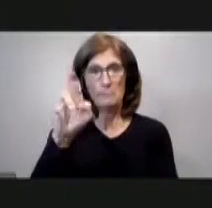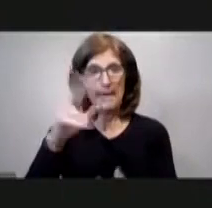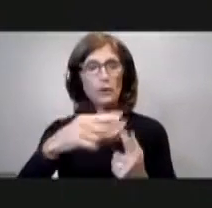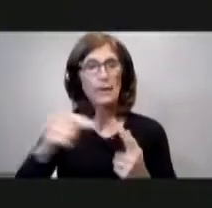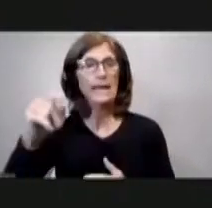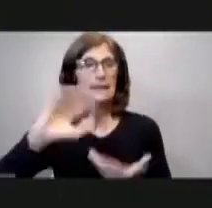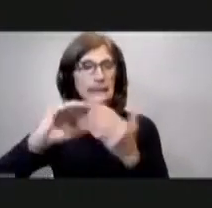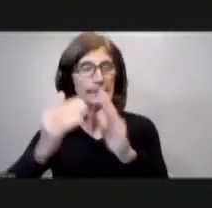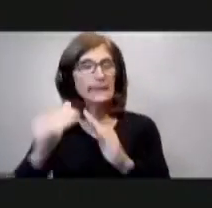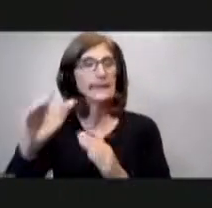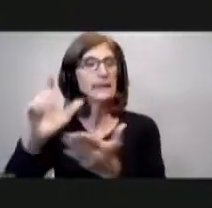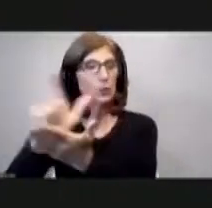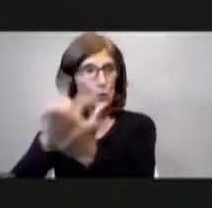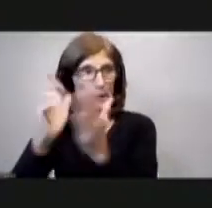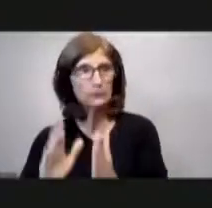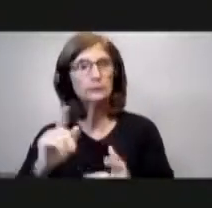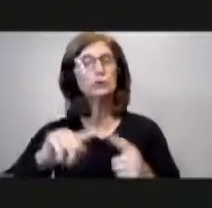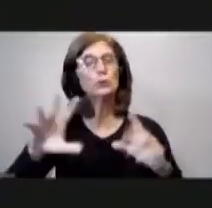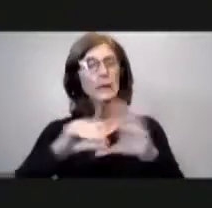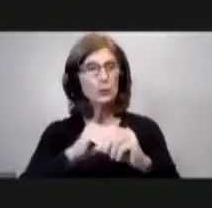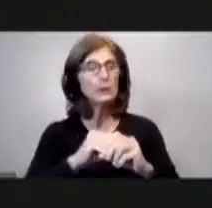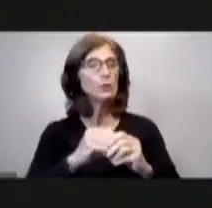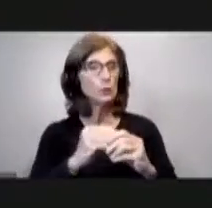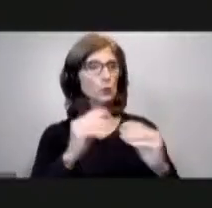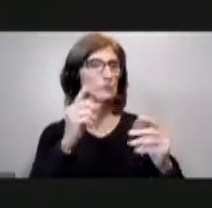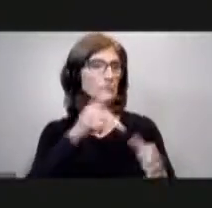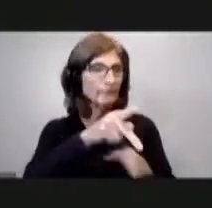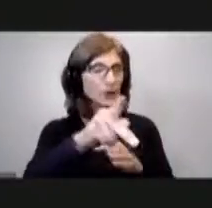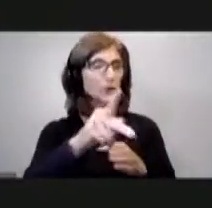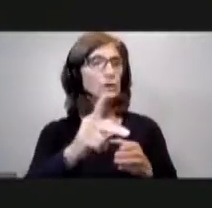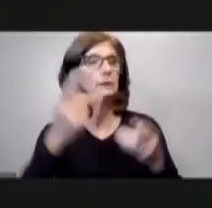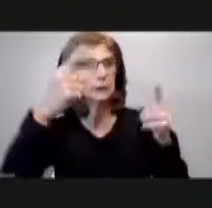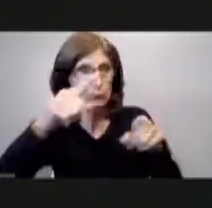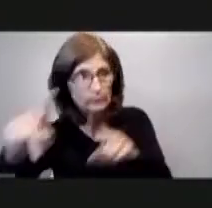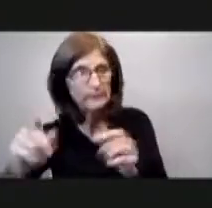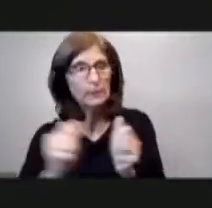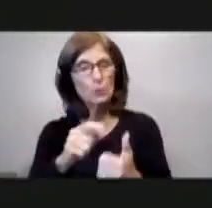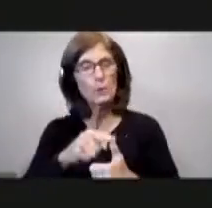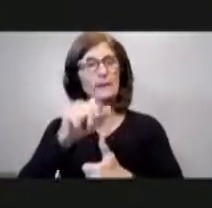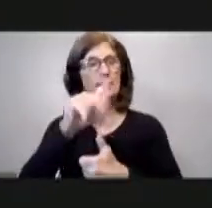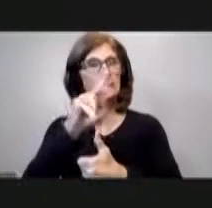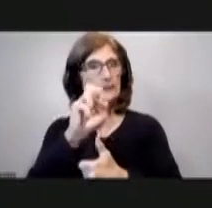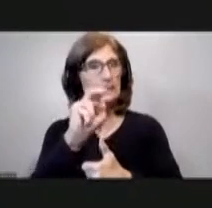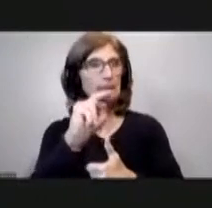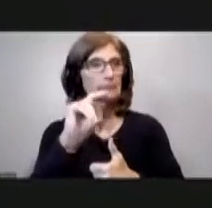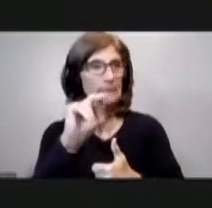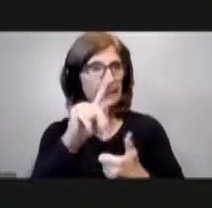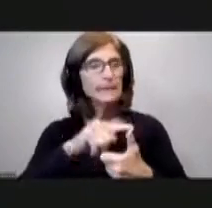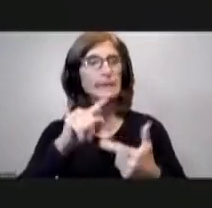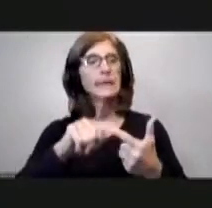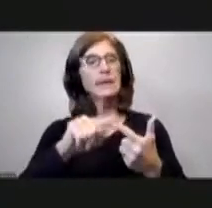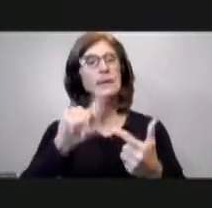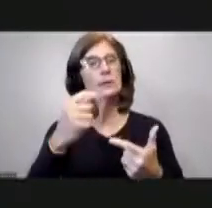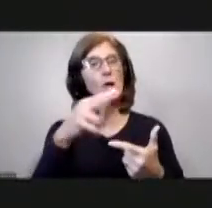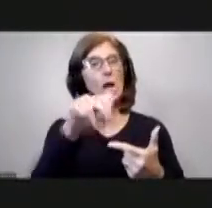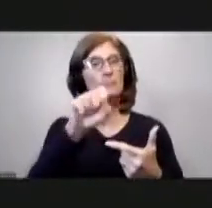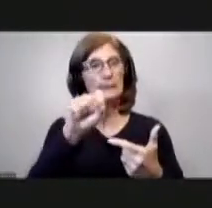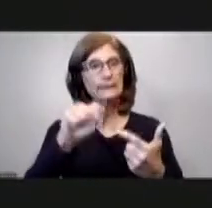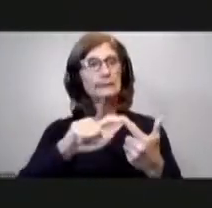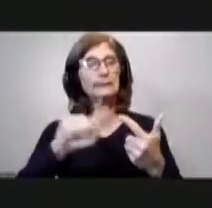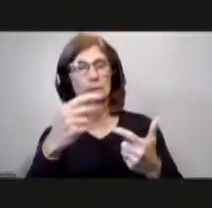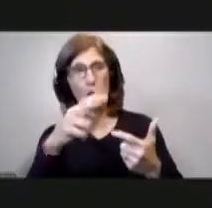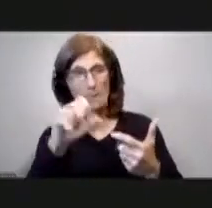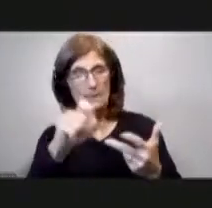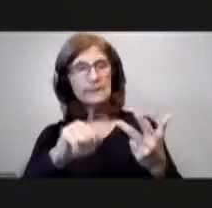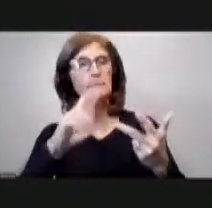to enter into a professional services agreement or agreements with spillman thomas in battle plcc in an amount not to